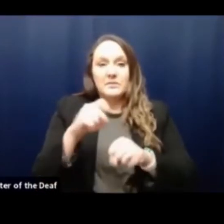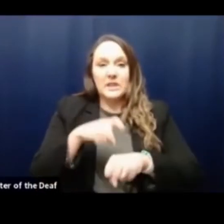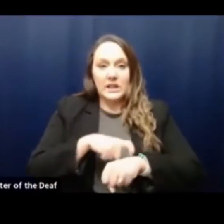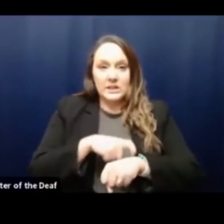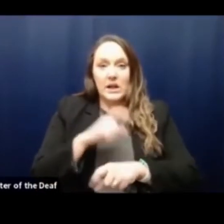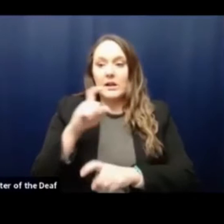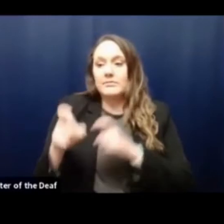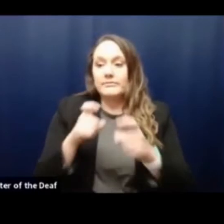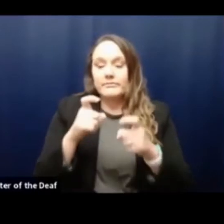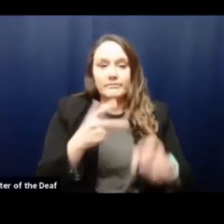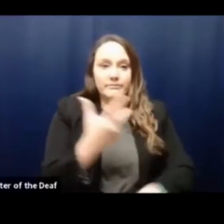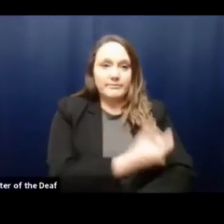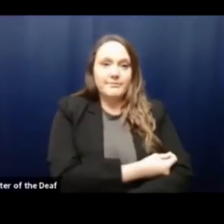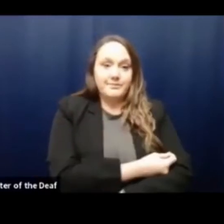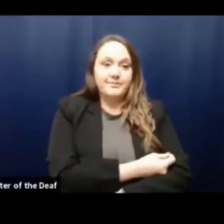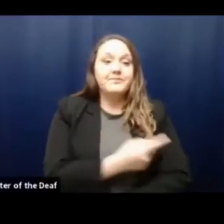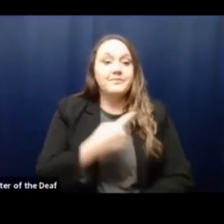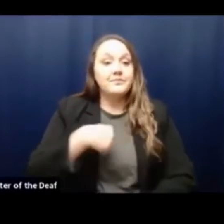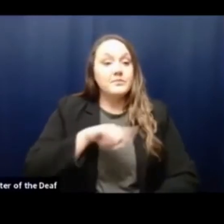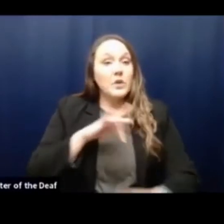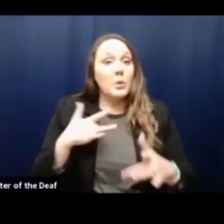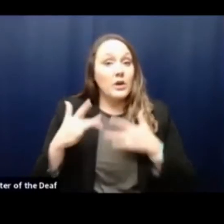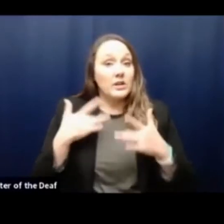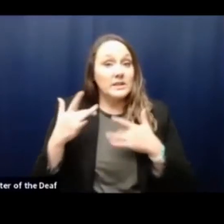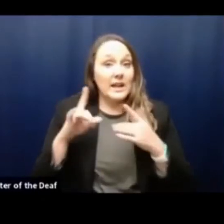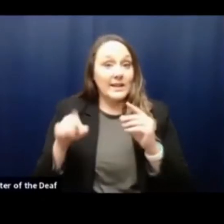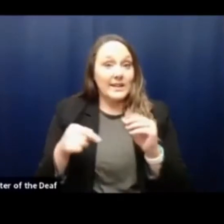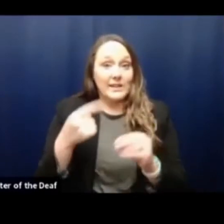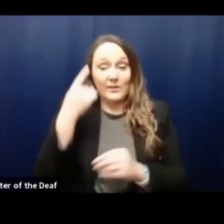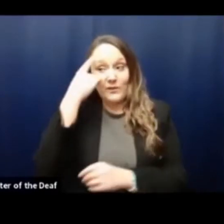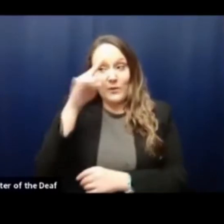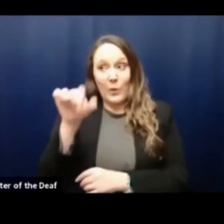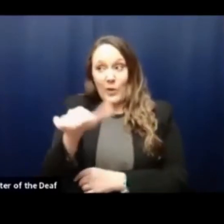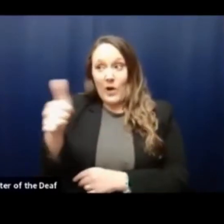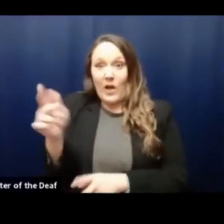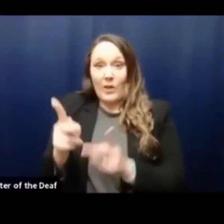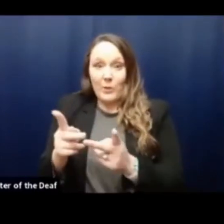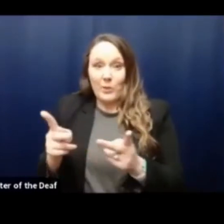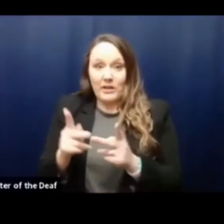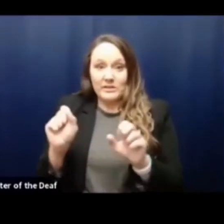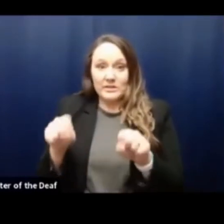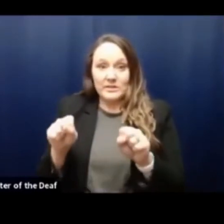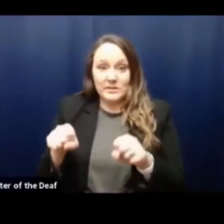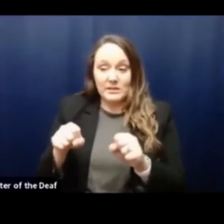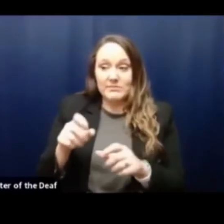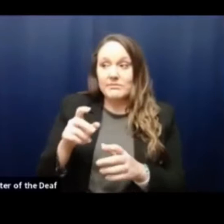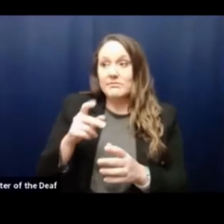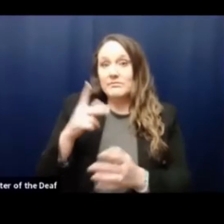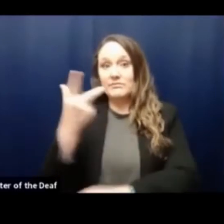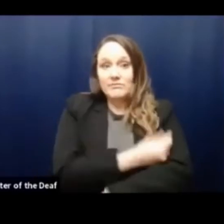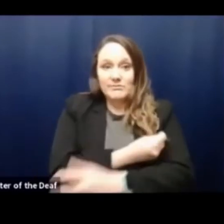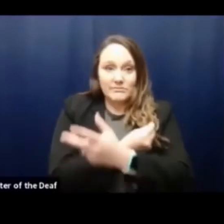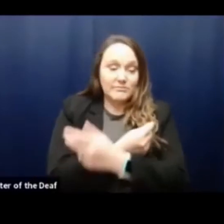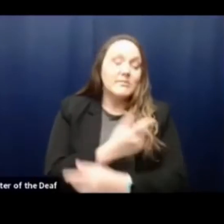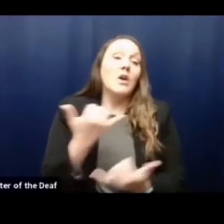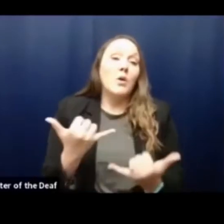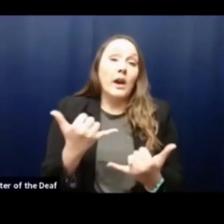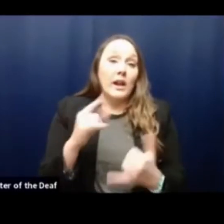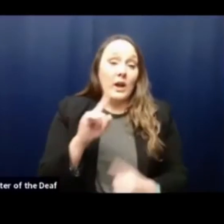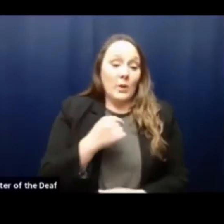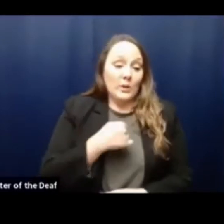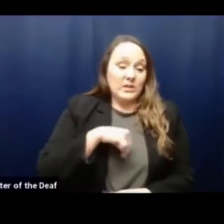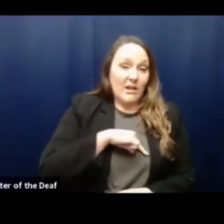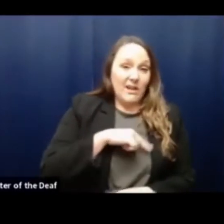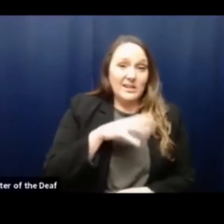to when others will be available to provide vaccine. Right now, it's primarily us in the hospitals. Soon, we hope